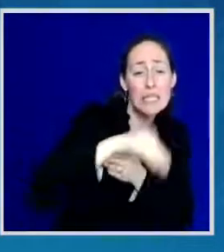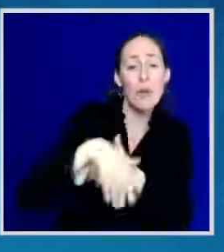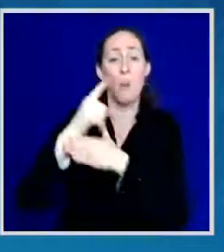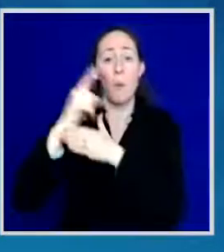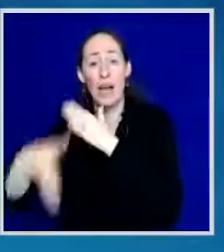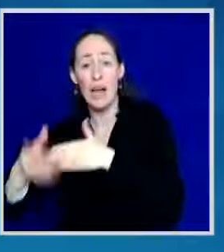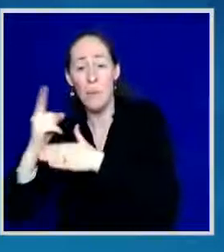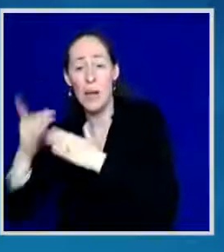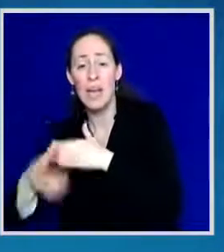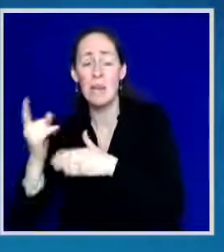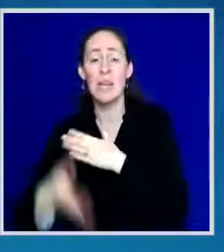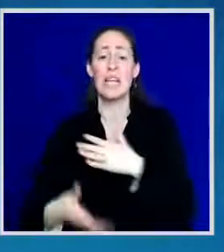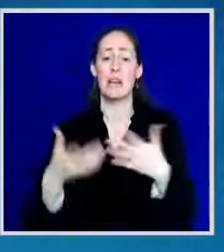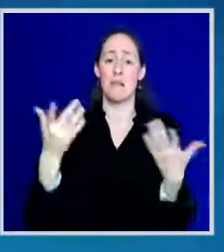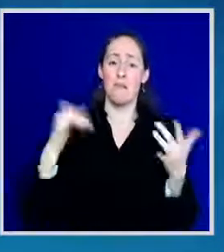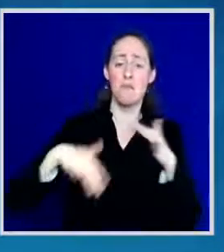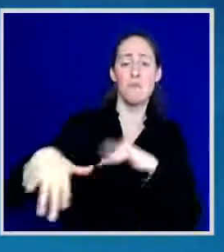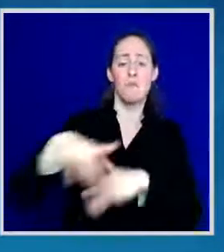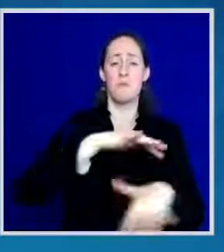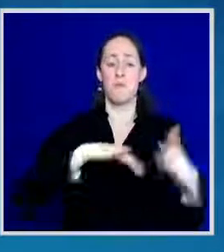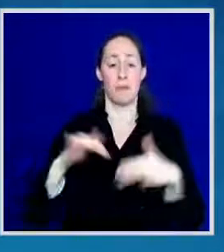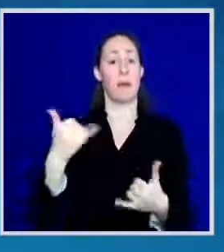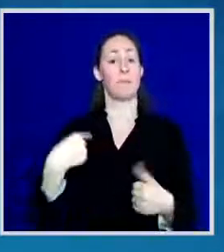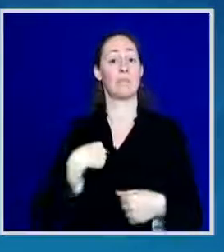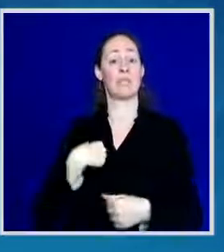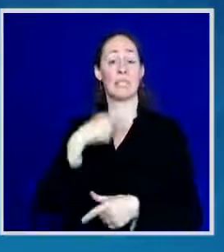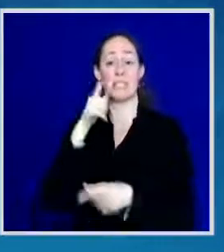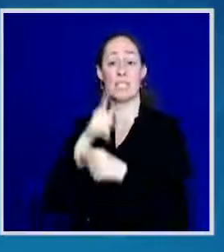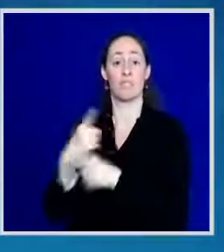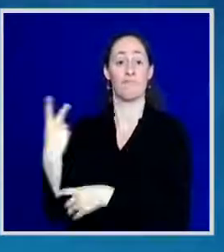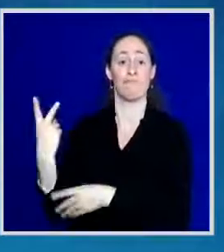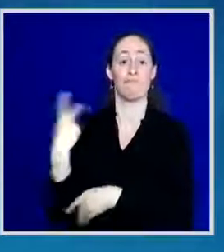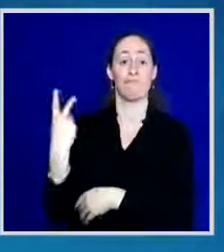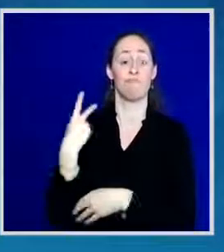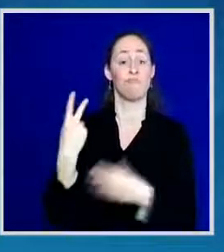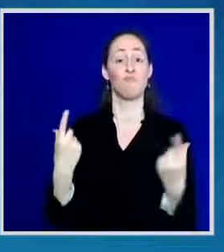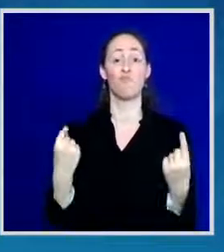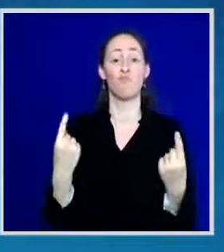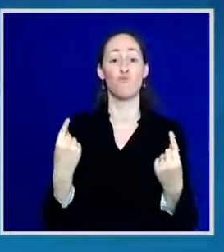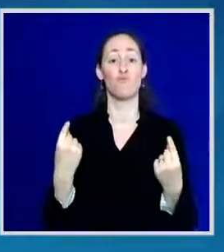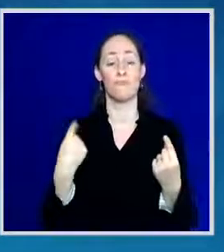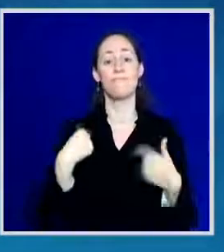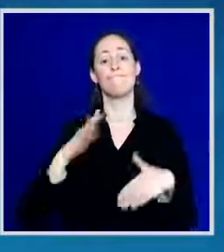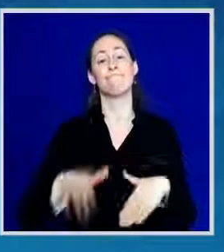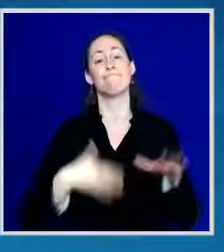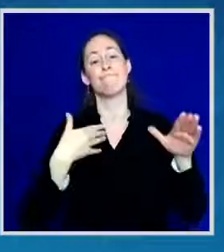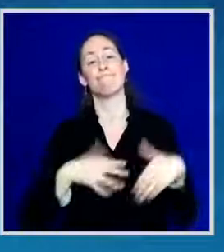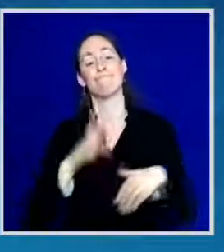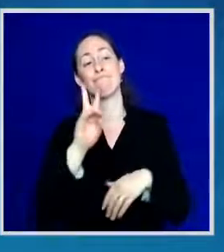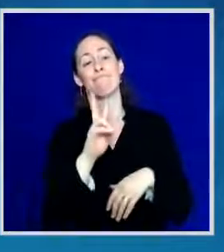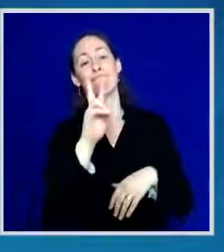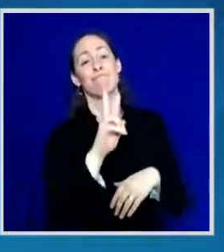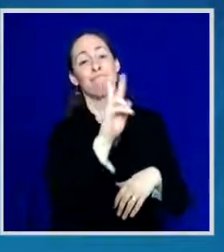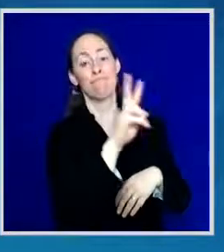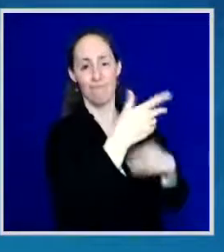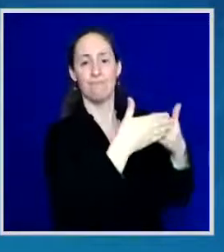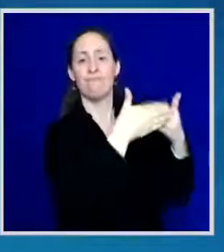often my sister and I, we would walk two houses down to the home of Mrs. Regina Shelton,